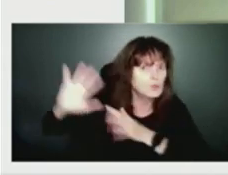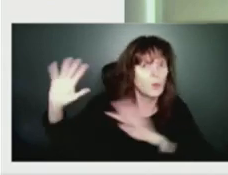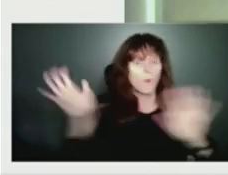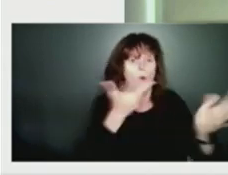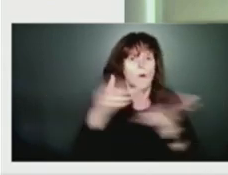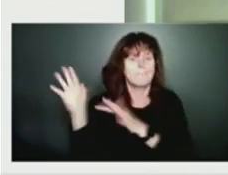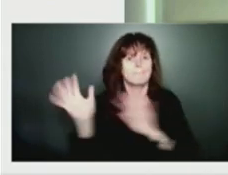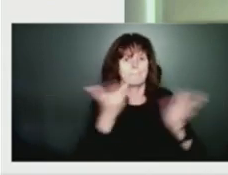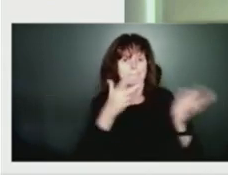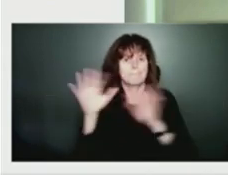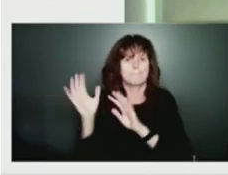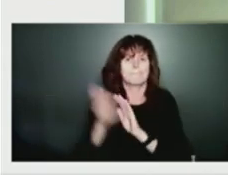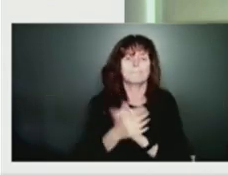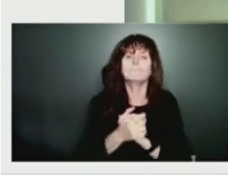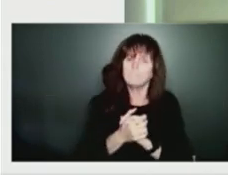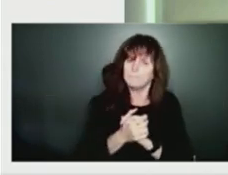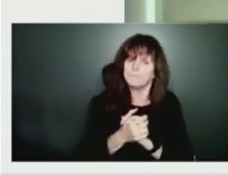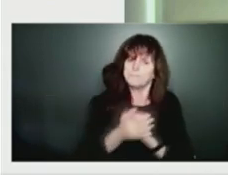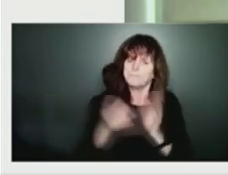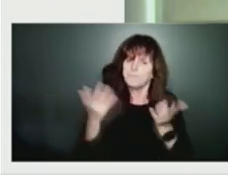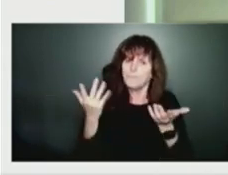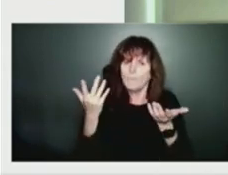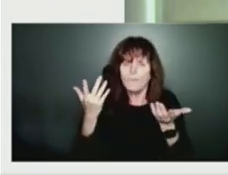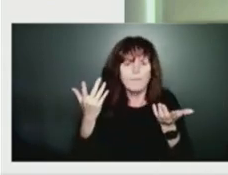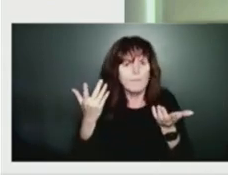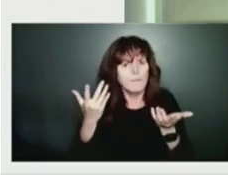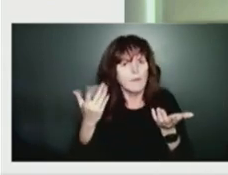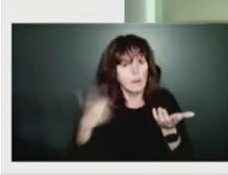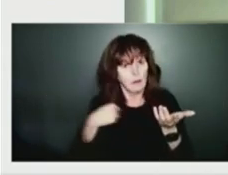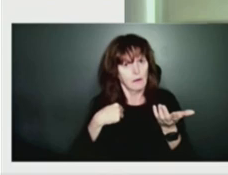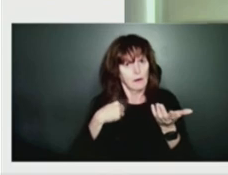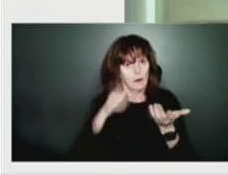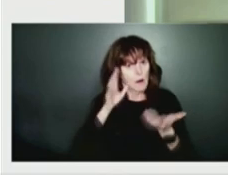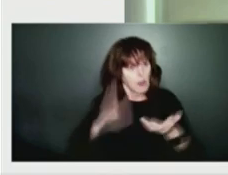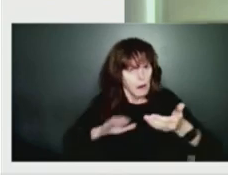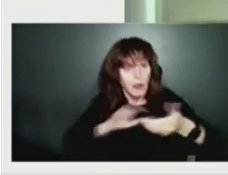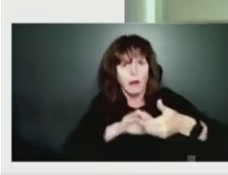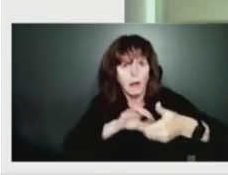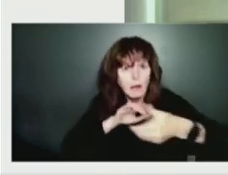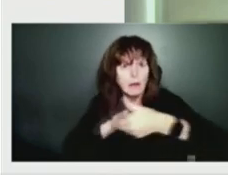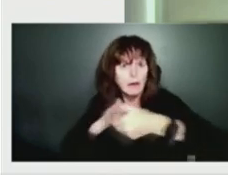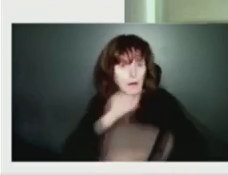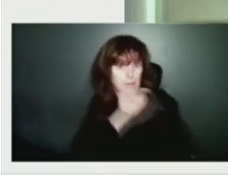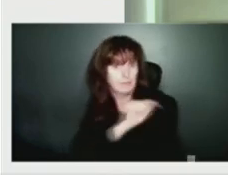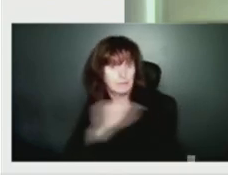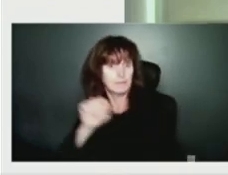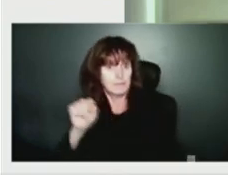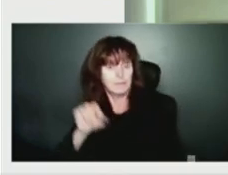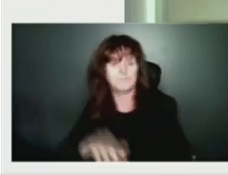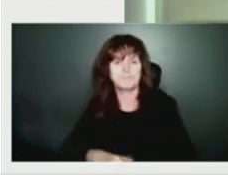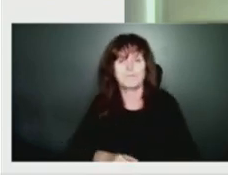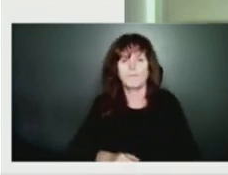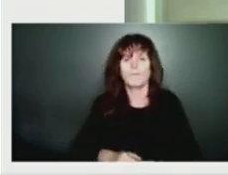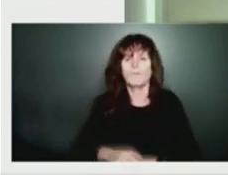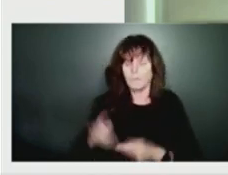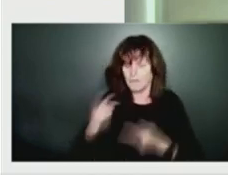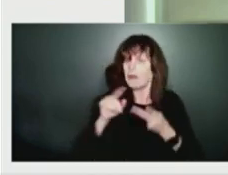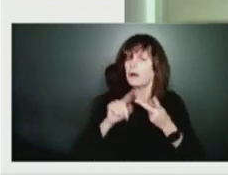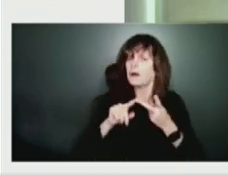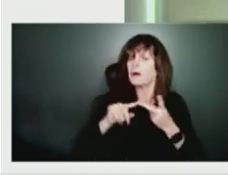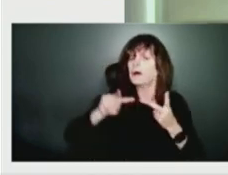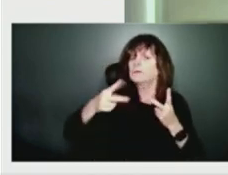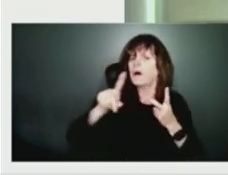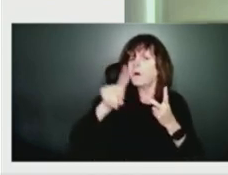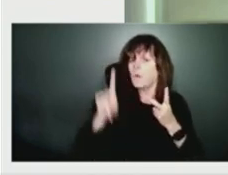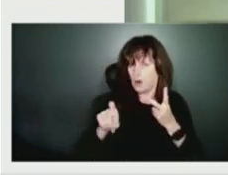these critical infrastructure providers. And yes, I do. Thanks. Mr. Mew, I think this is for you, although perhaps the Red